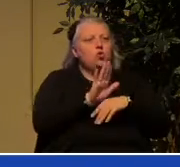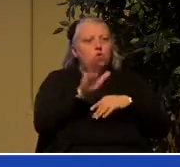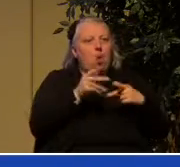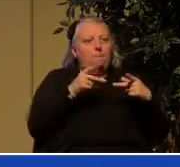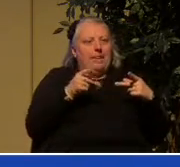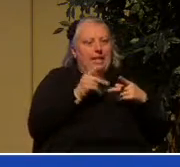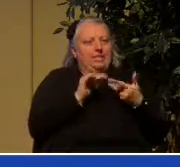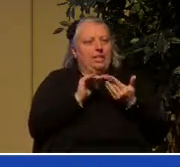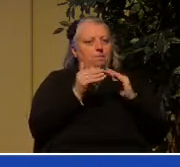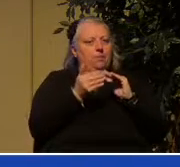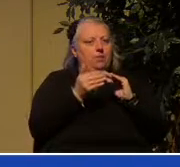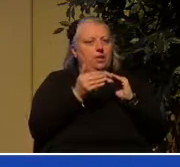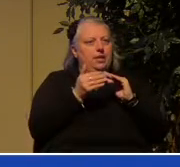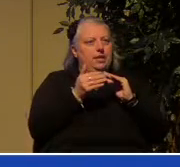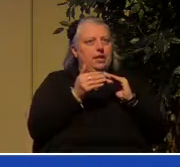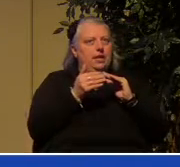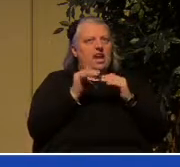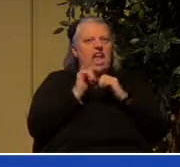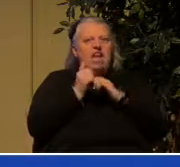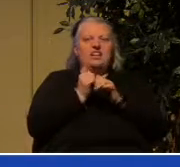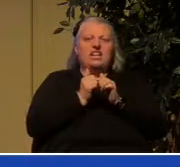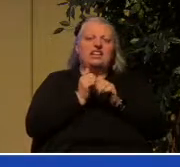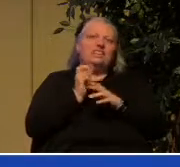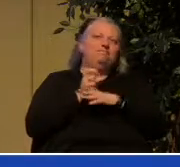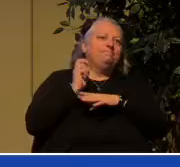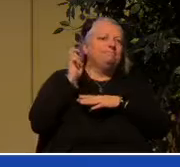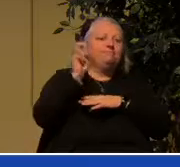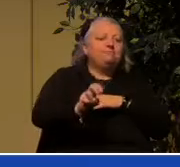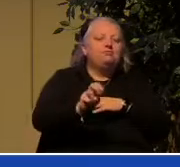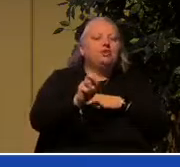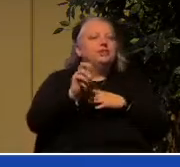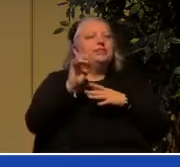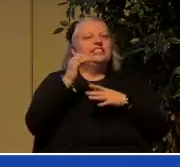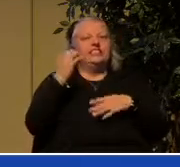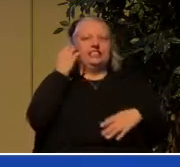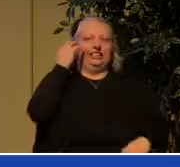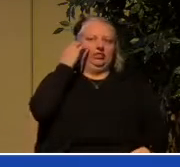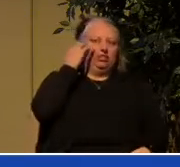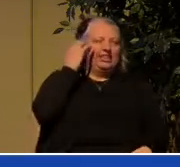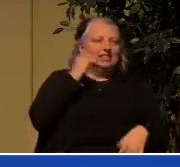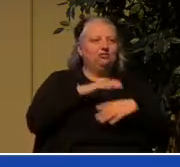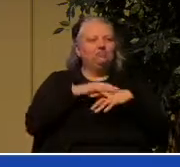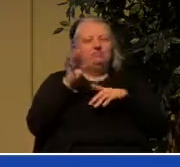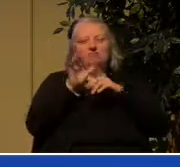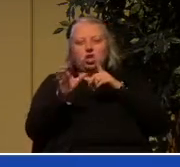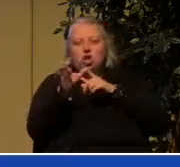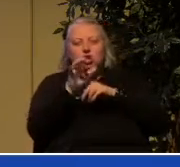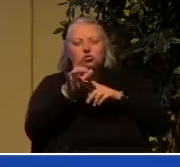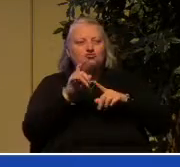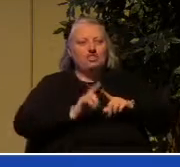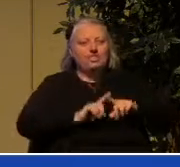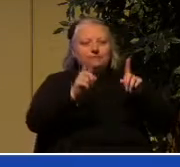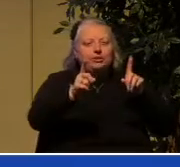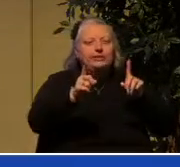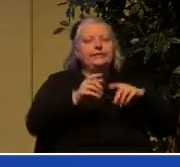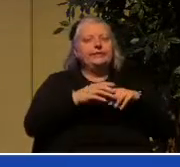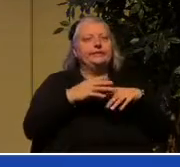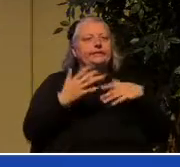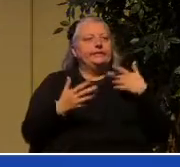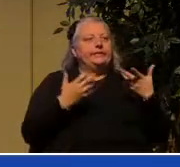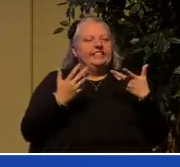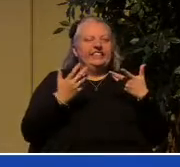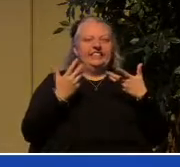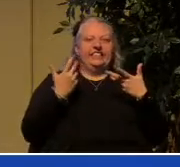past the irritations and the cultural differences and the and all the things the the